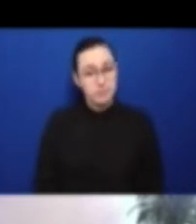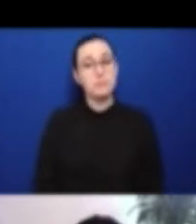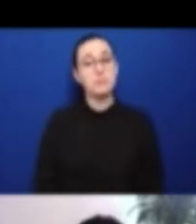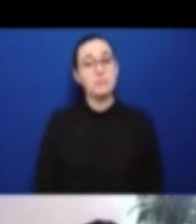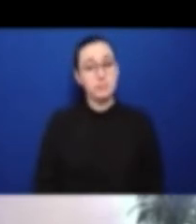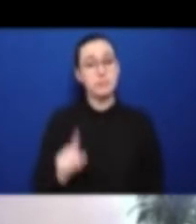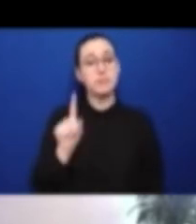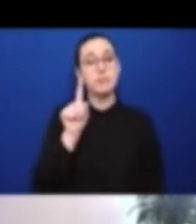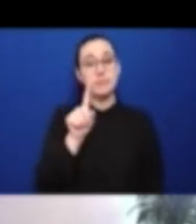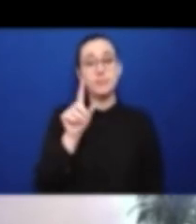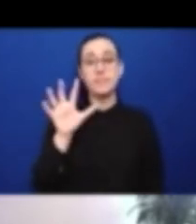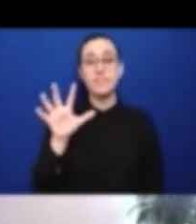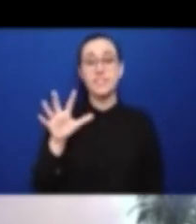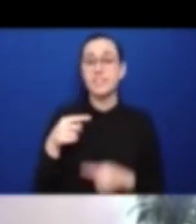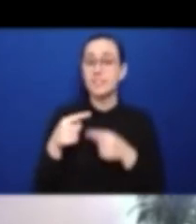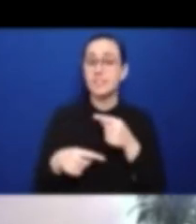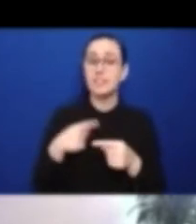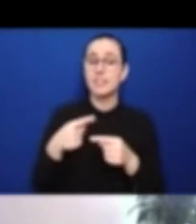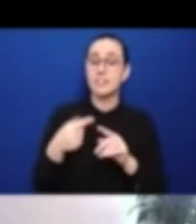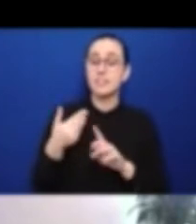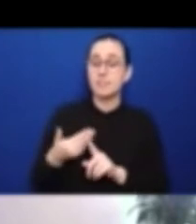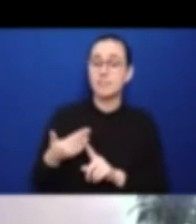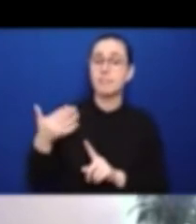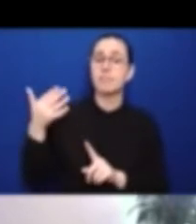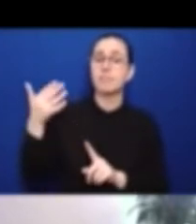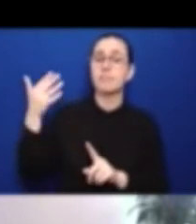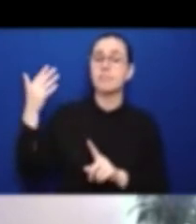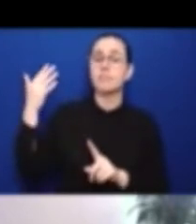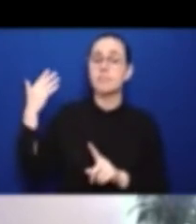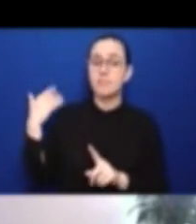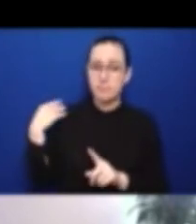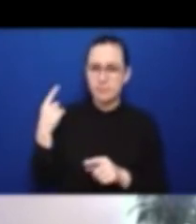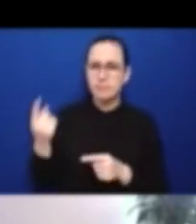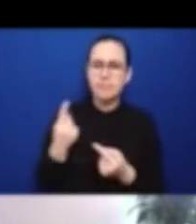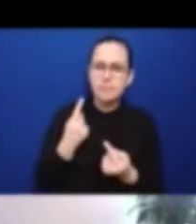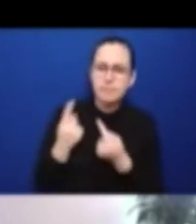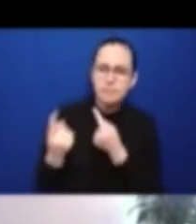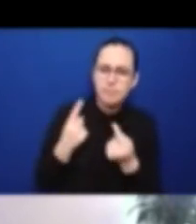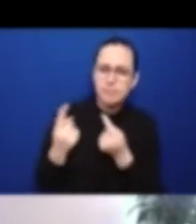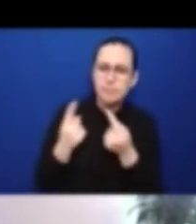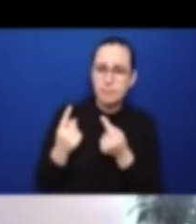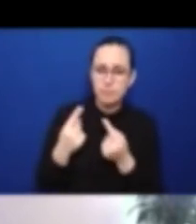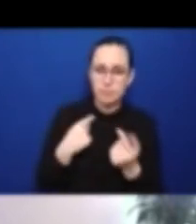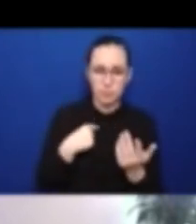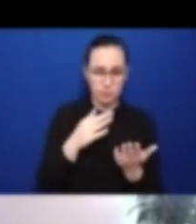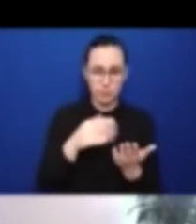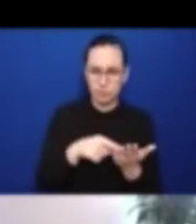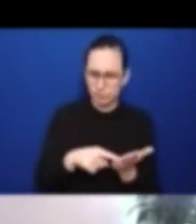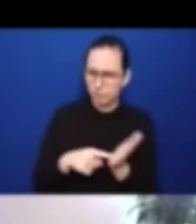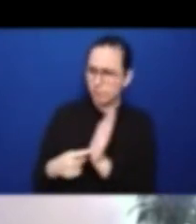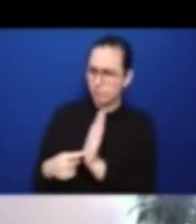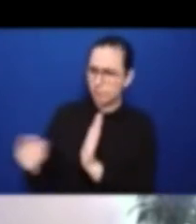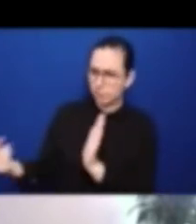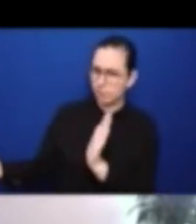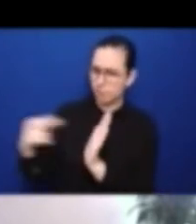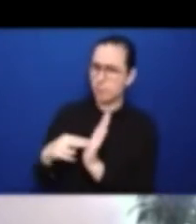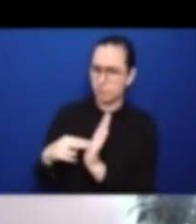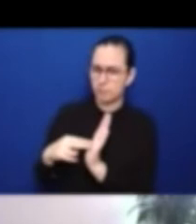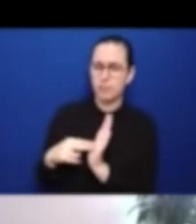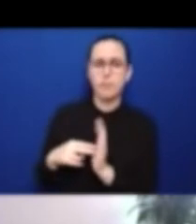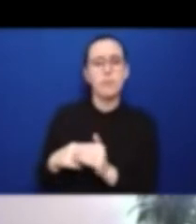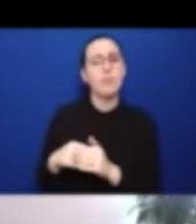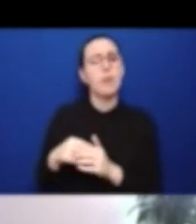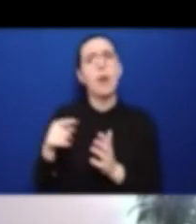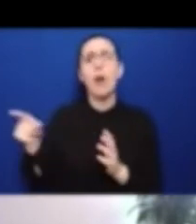adopted, that although there was a lot of celebration, and rightly so, that this was now then the